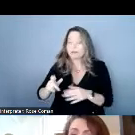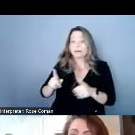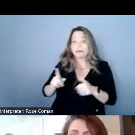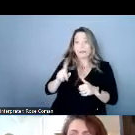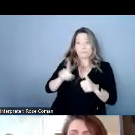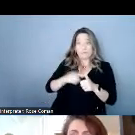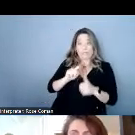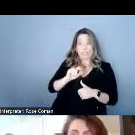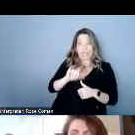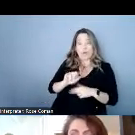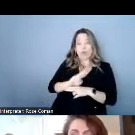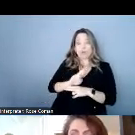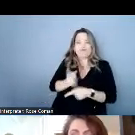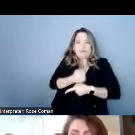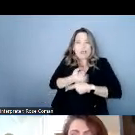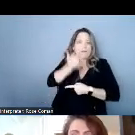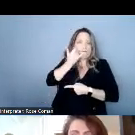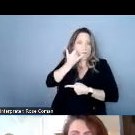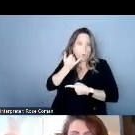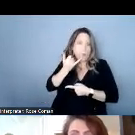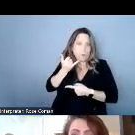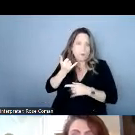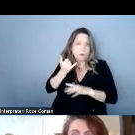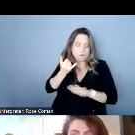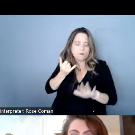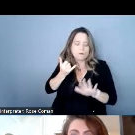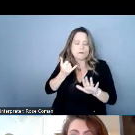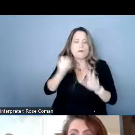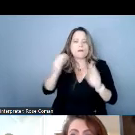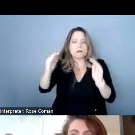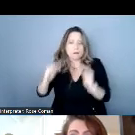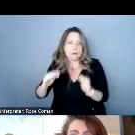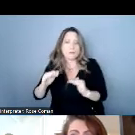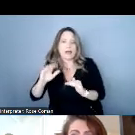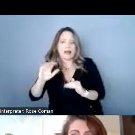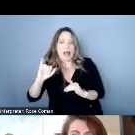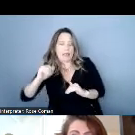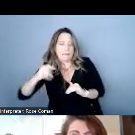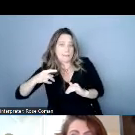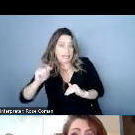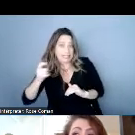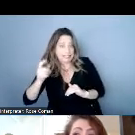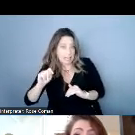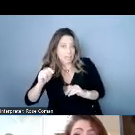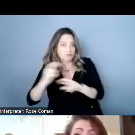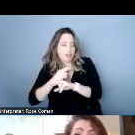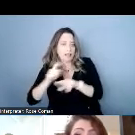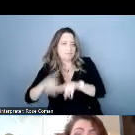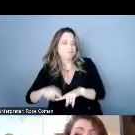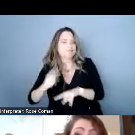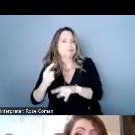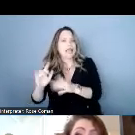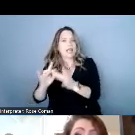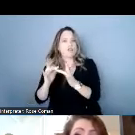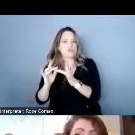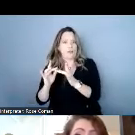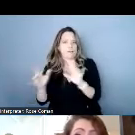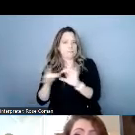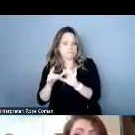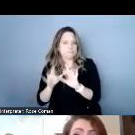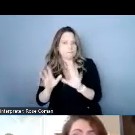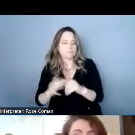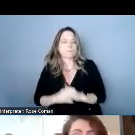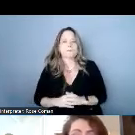lines where the tty relied on the phone lines this relies on the internet connection so with this